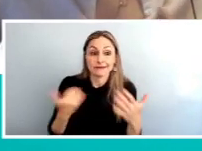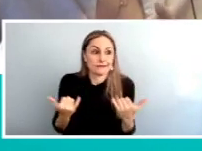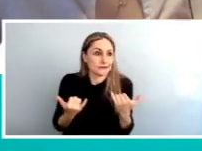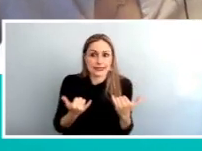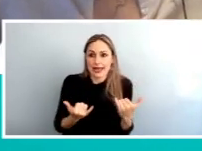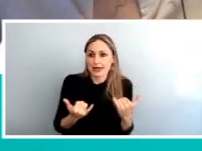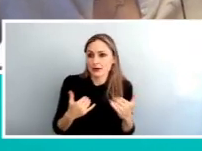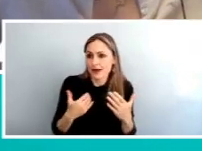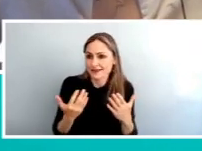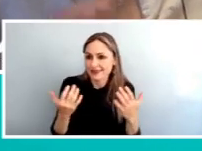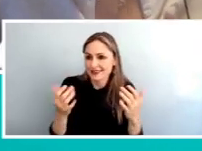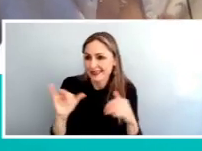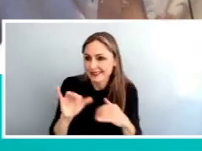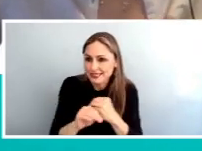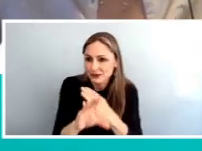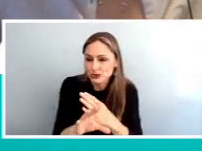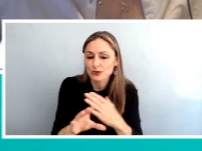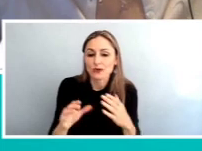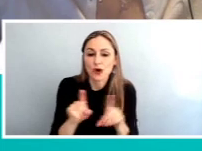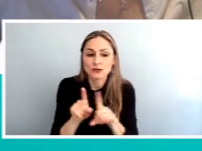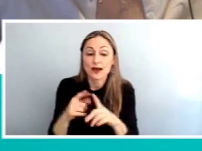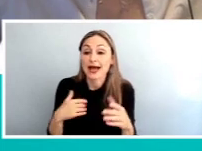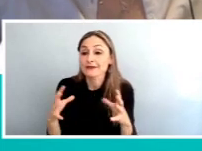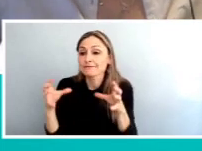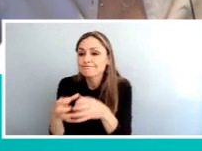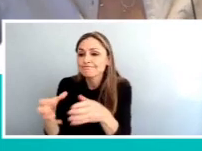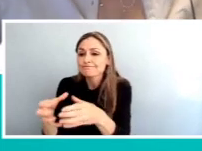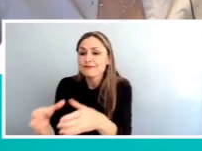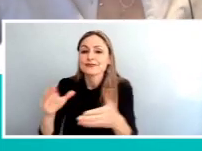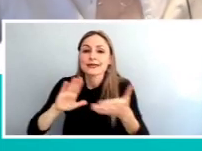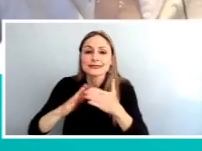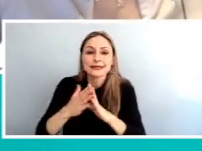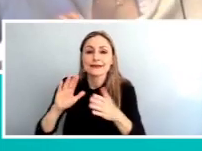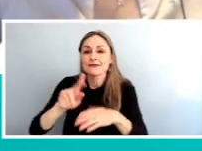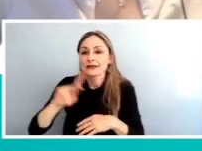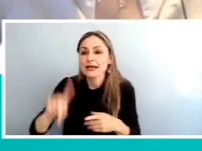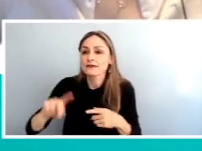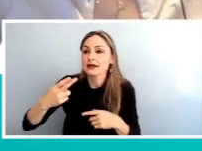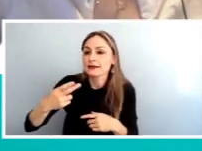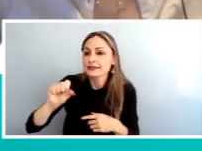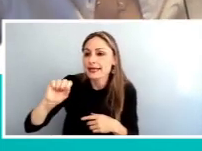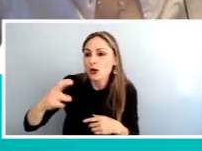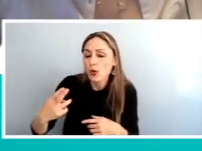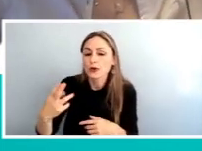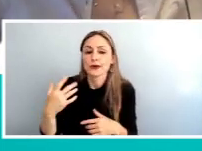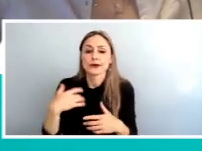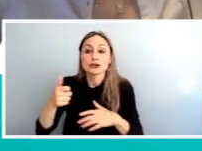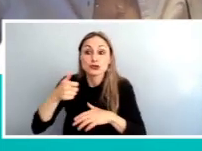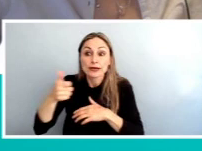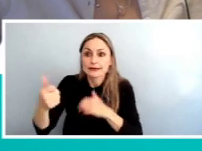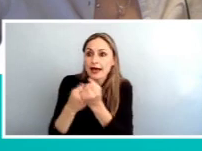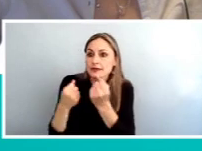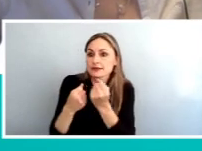stakeholders members of the city of philadelphia some of the transit advocate groups we're talking to some employers some of the